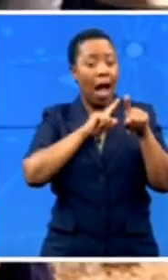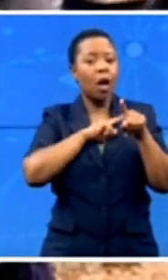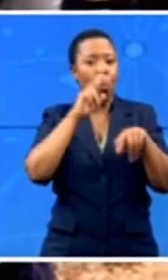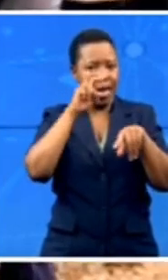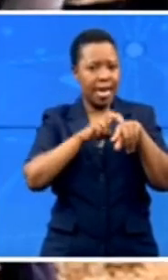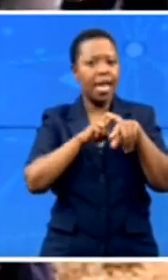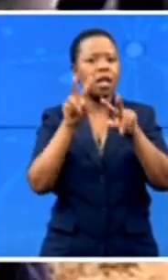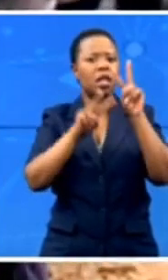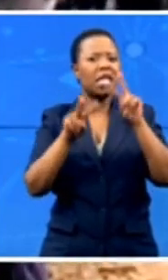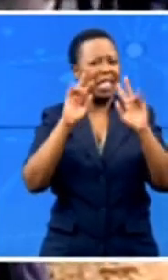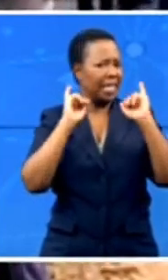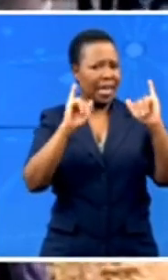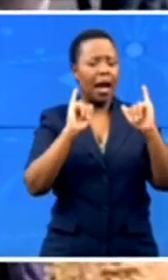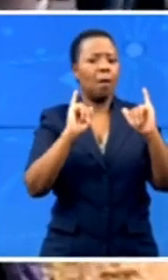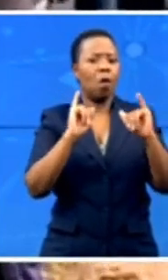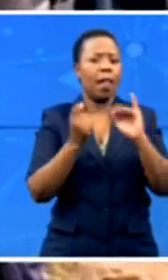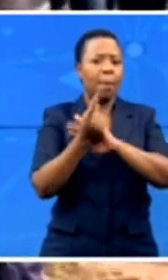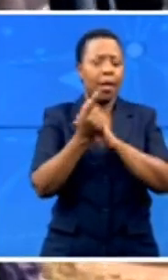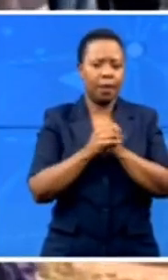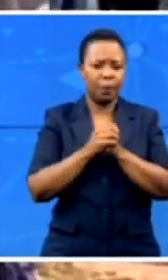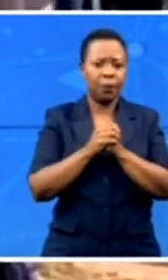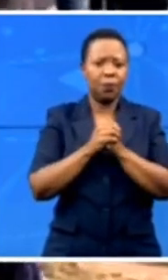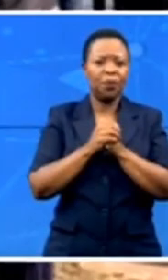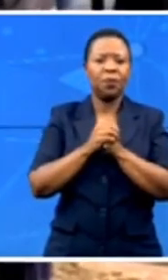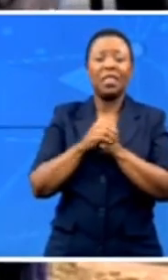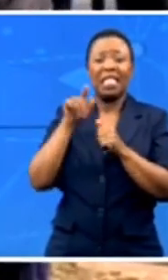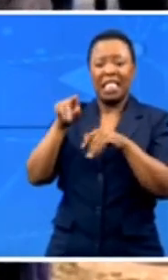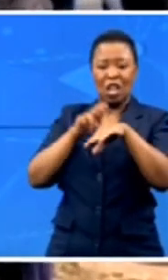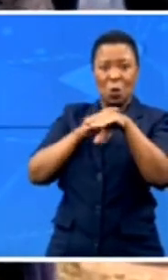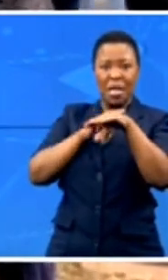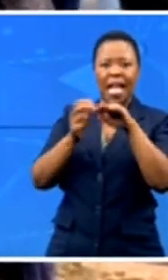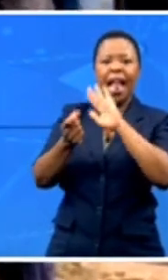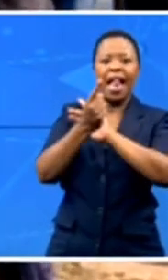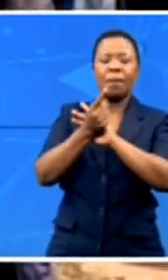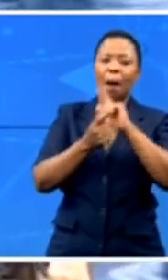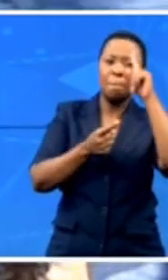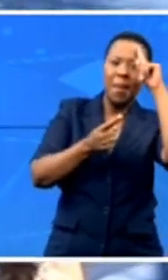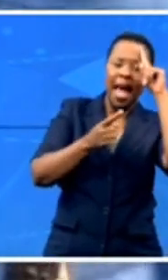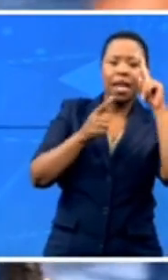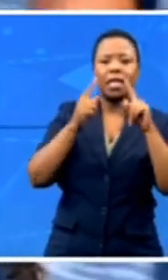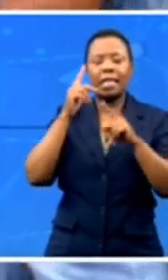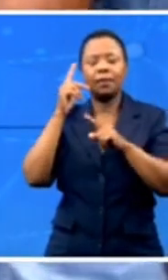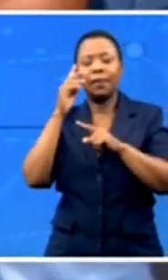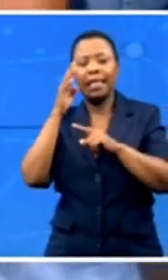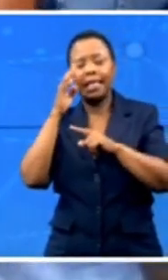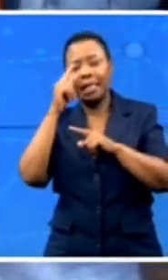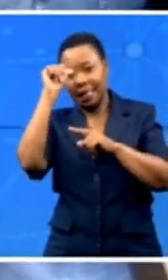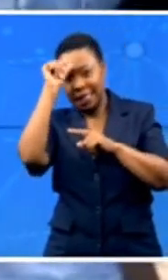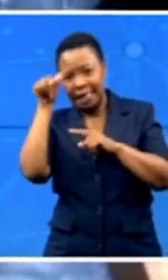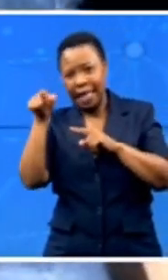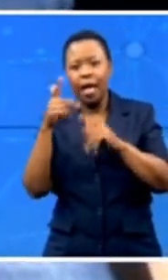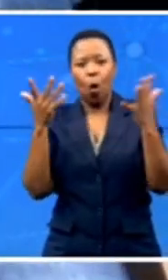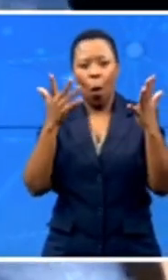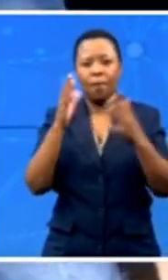This stoked racial tensions between black and Indian South Africans in Phoenix, north of Durban. The area, with a majority of Indian